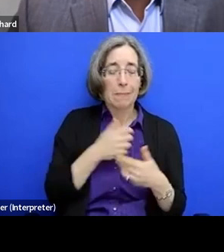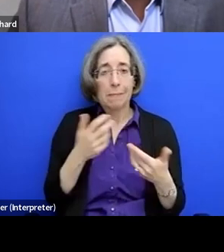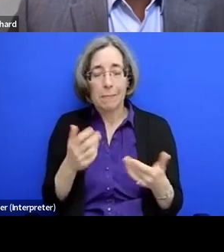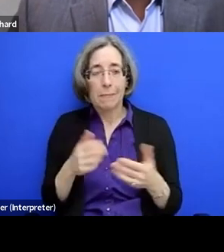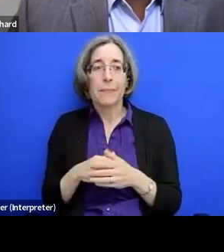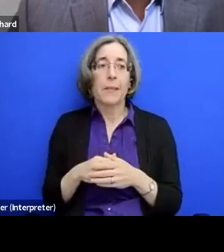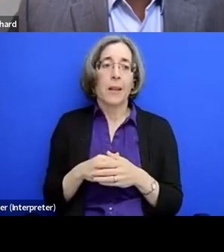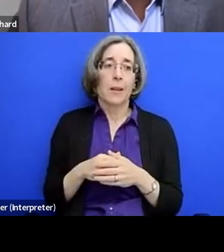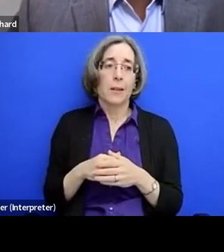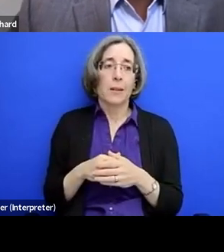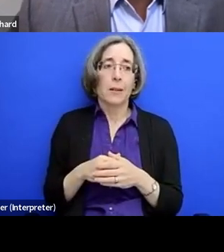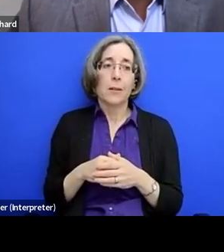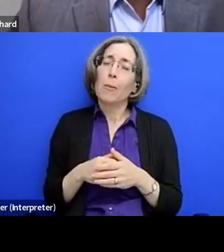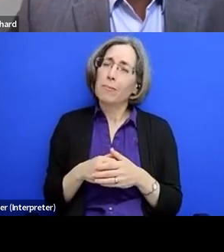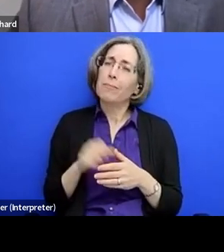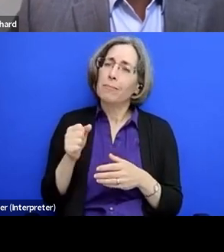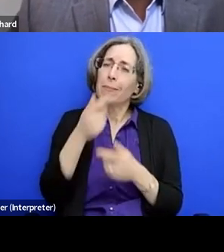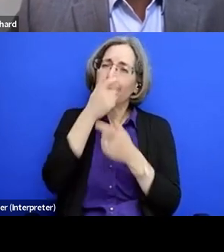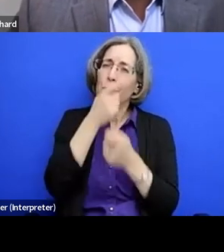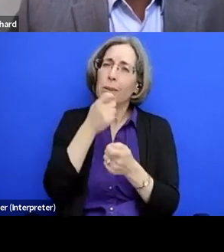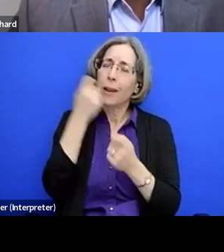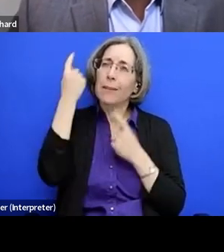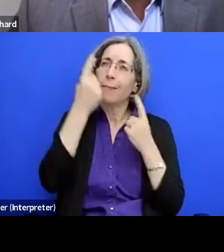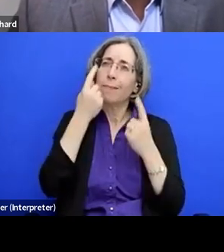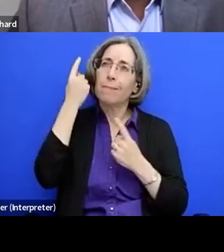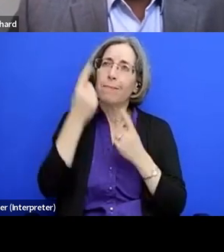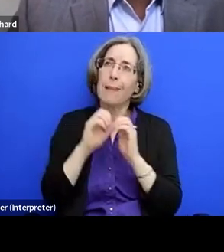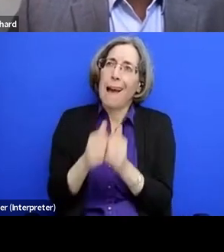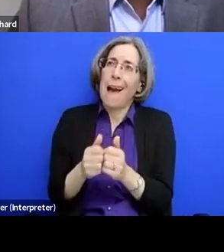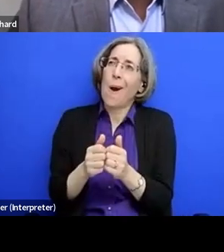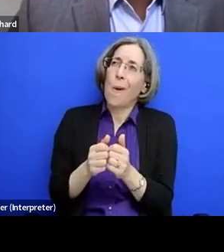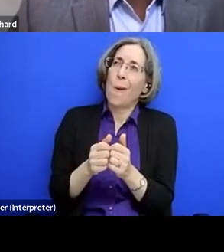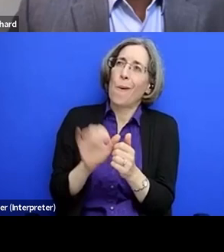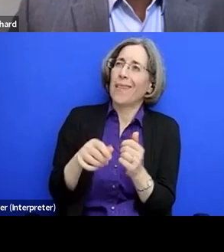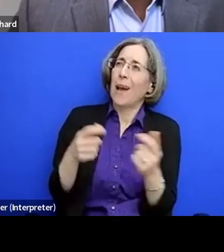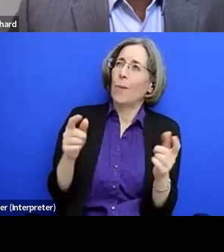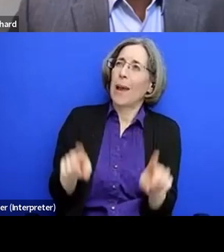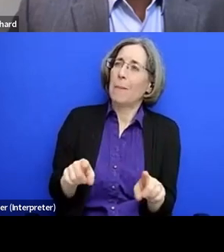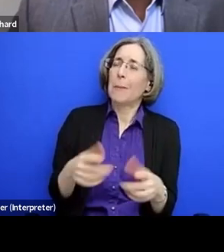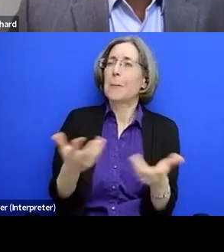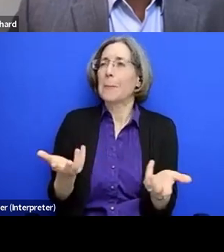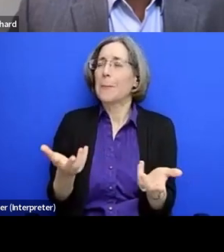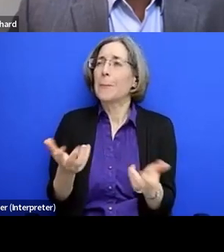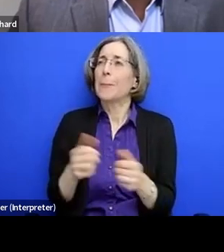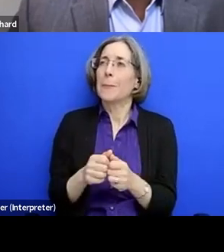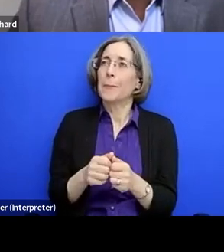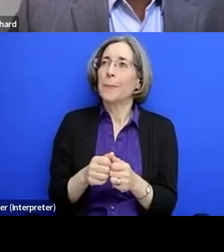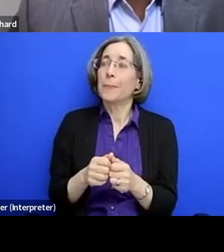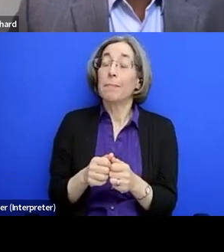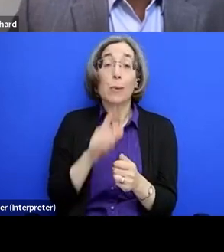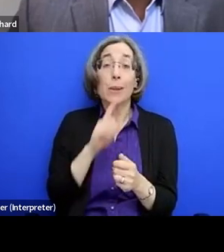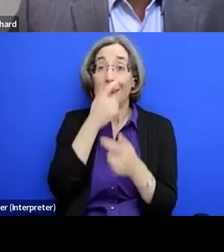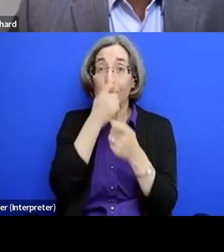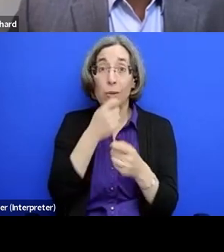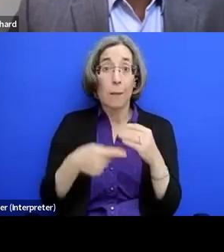so it would be interesting to think about, uh, how, how that would work. And I think, you know, what's really interesting about this work is kind of